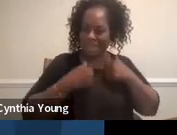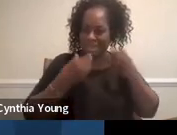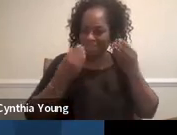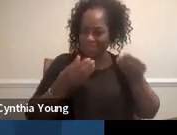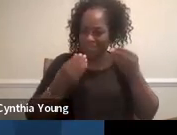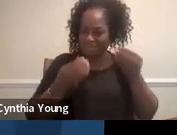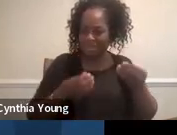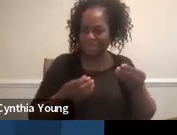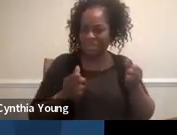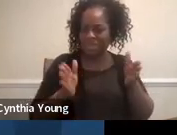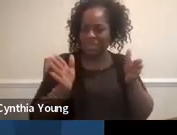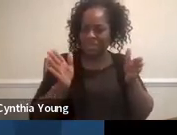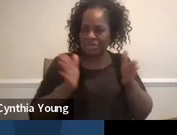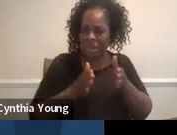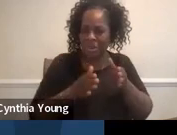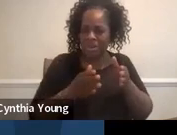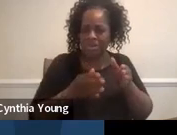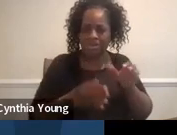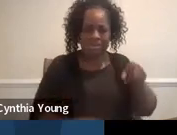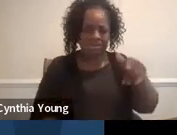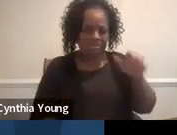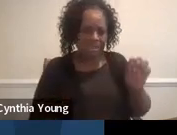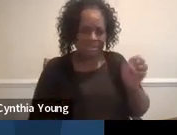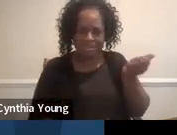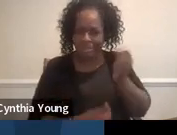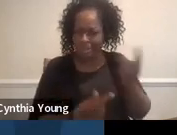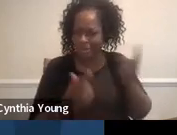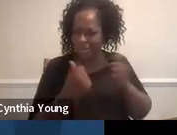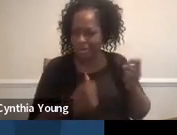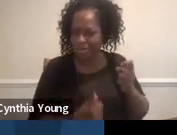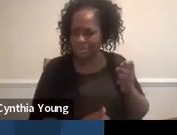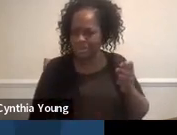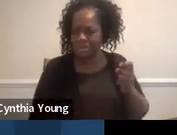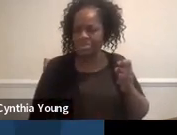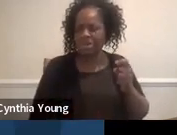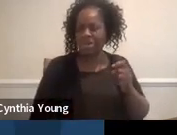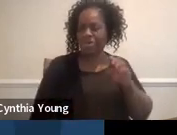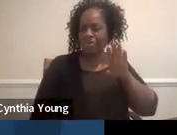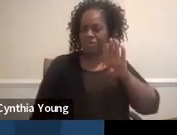space. Any questions about four?